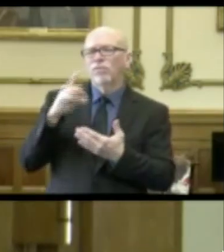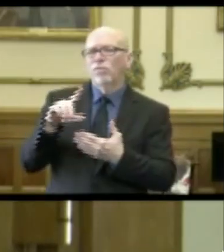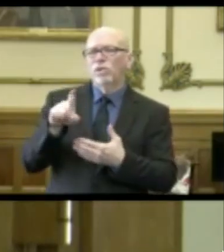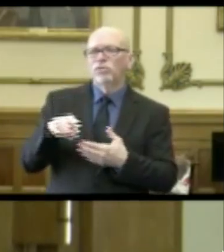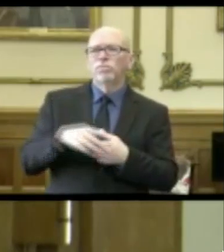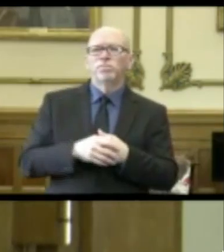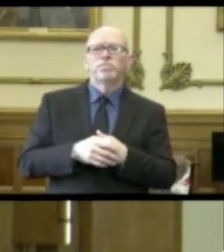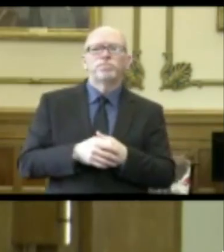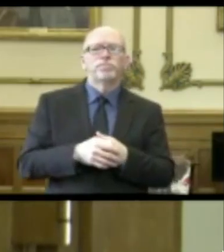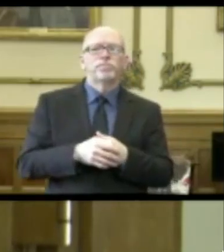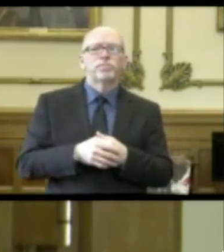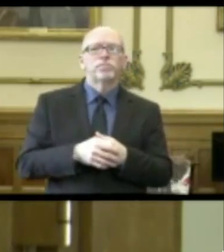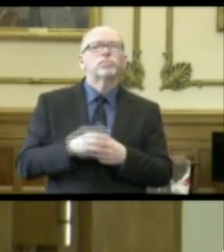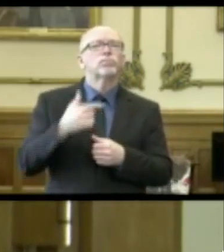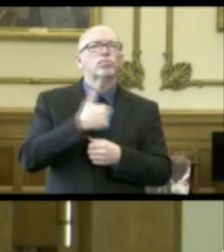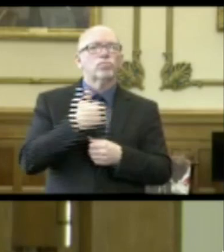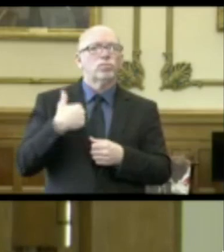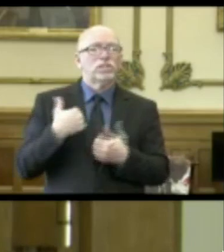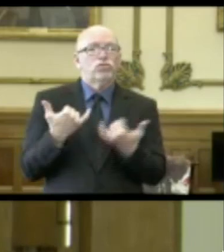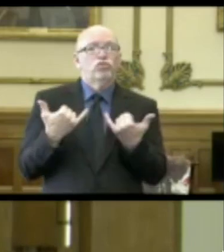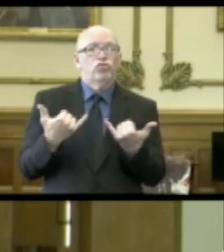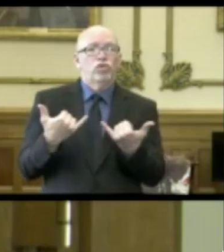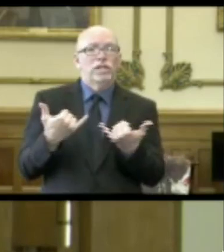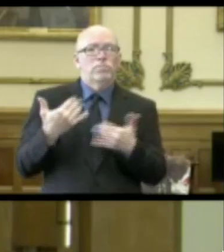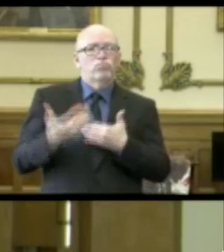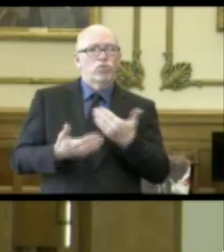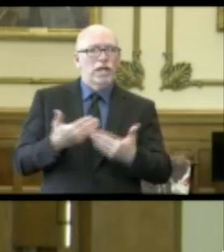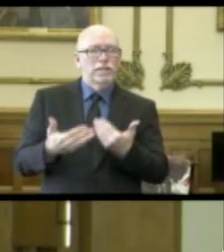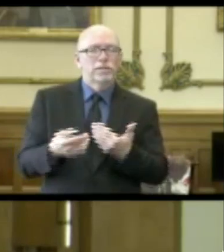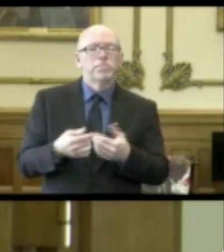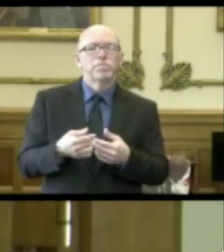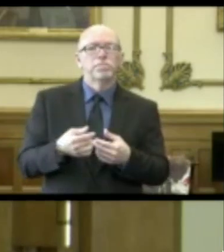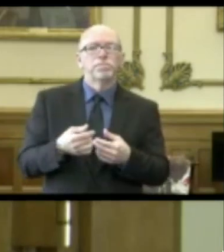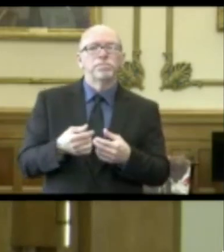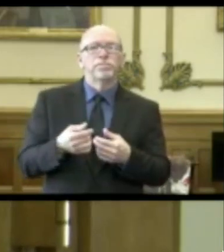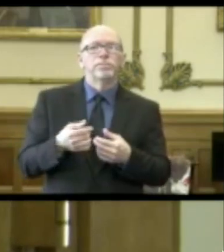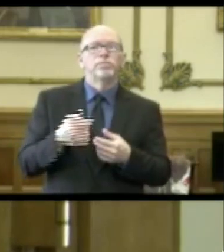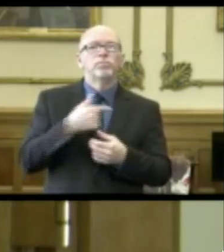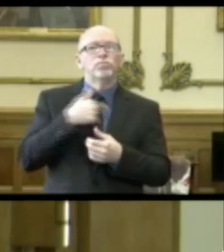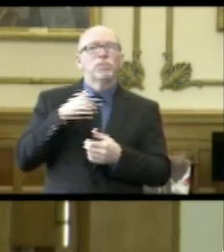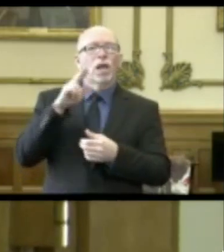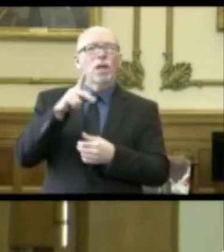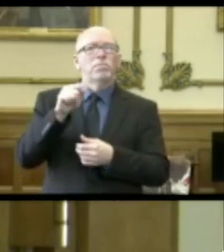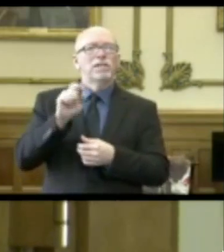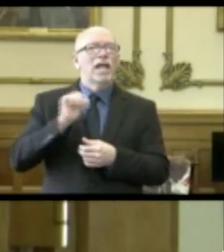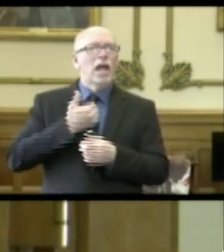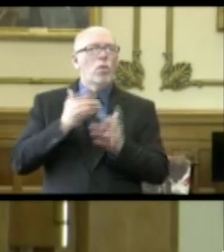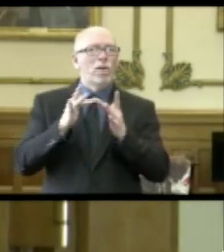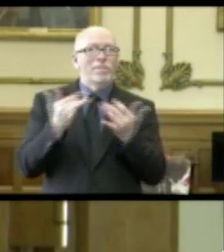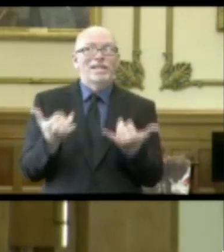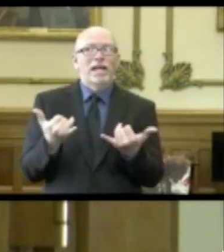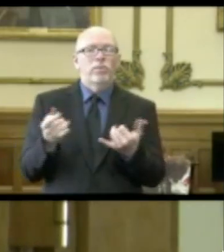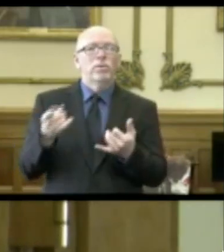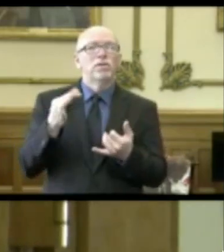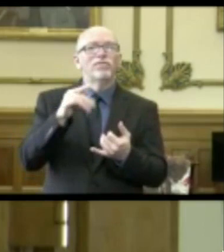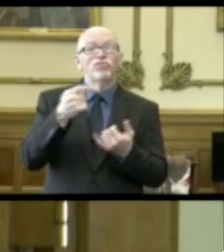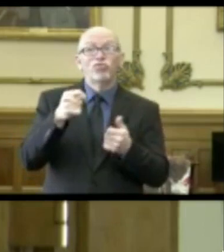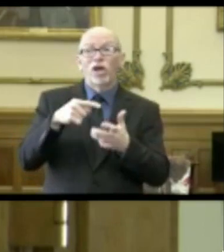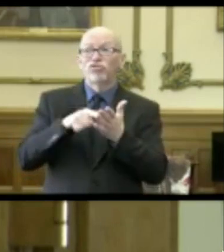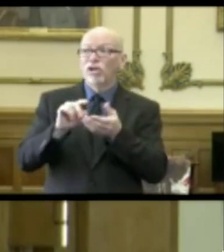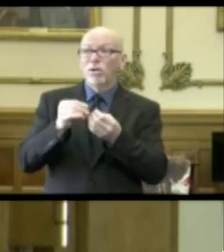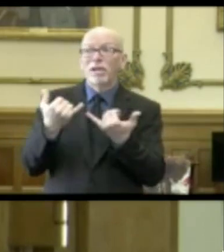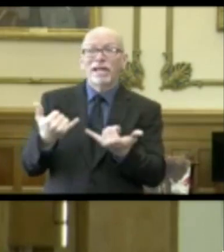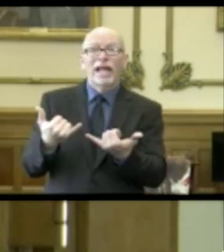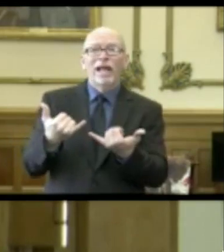question. We are currently in the process of updating our website as we speak. So if you go try to check our